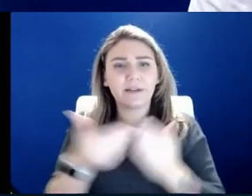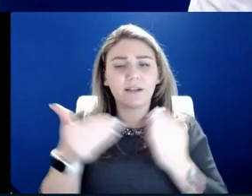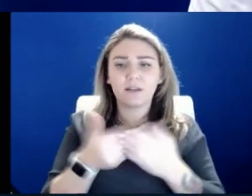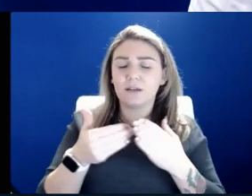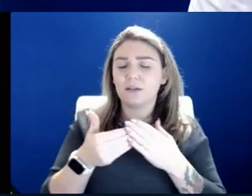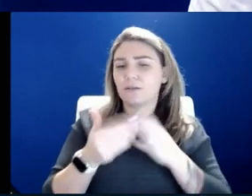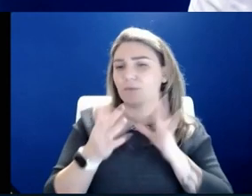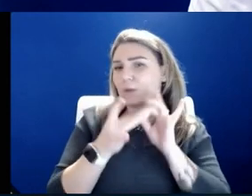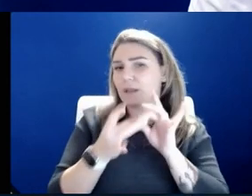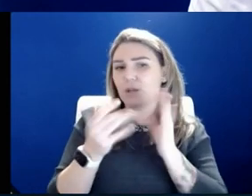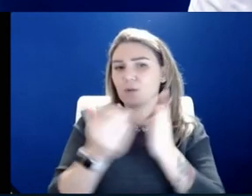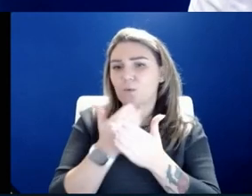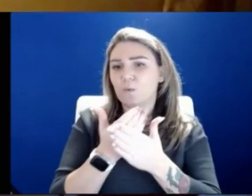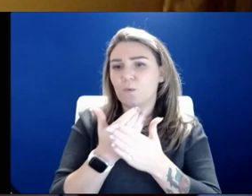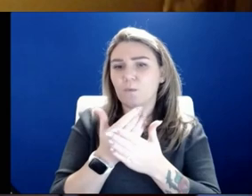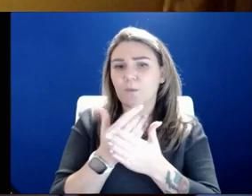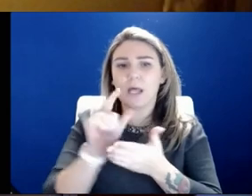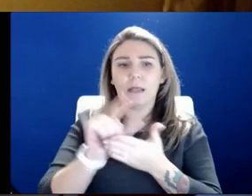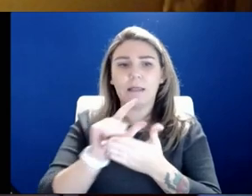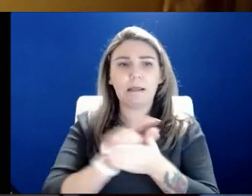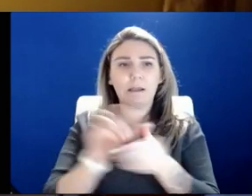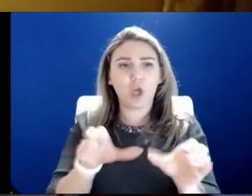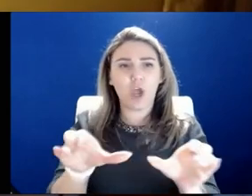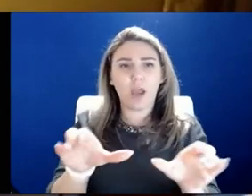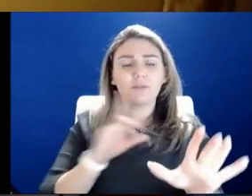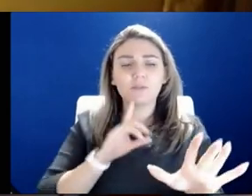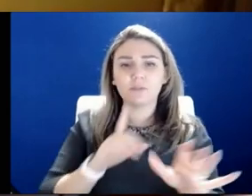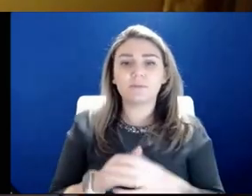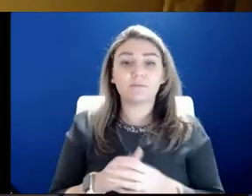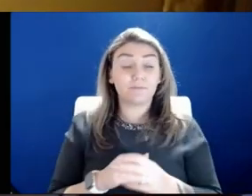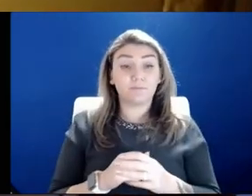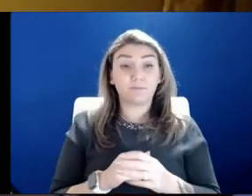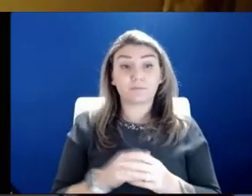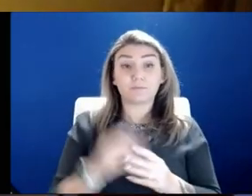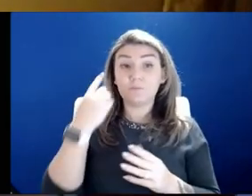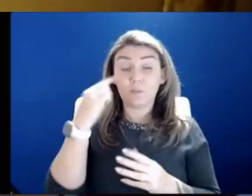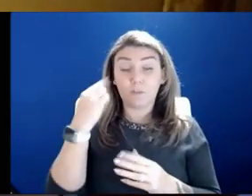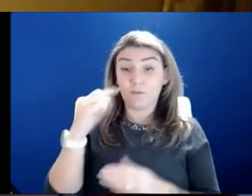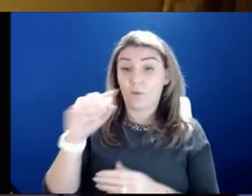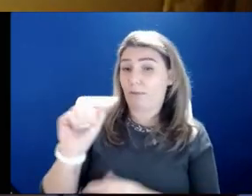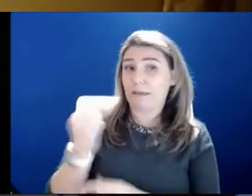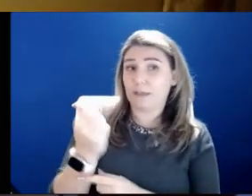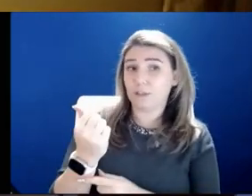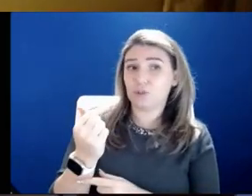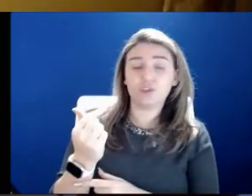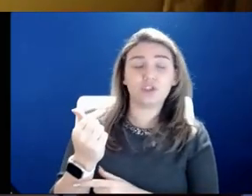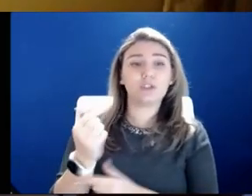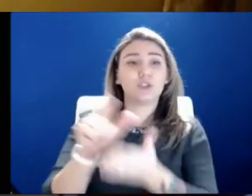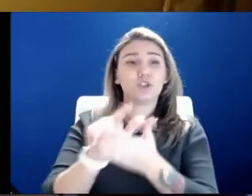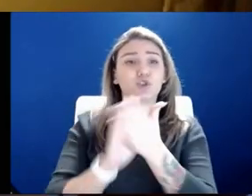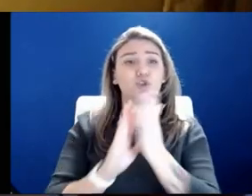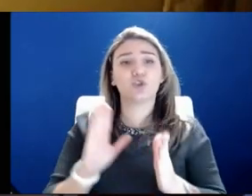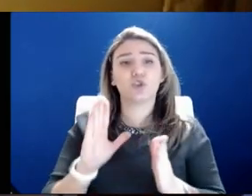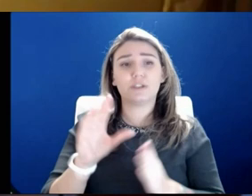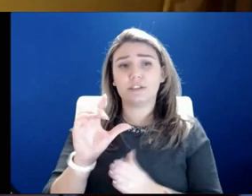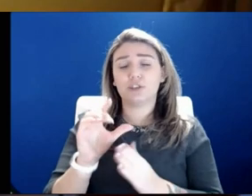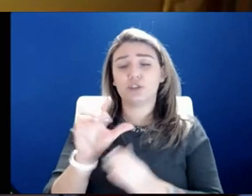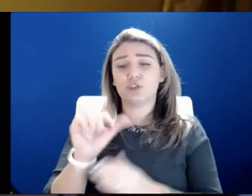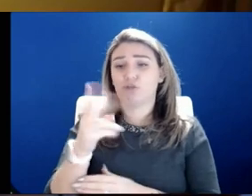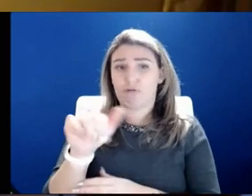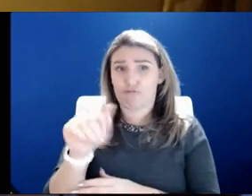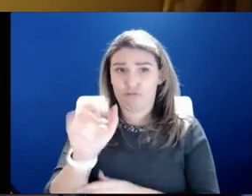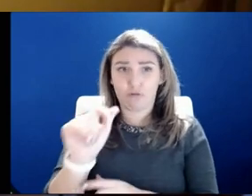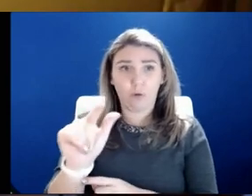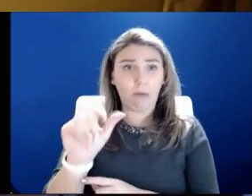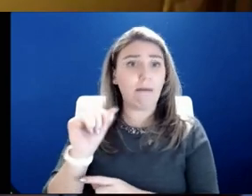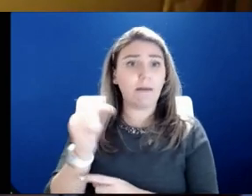legal action?-hmm. But, you know, on, on the attorney general's, uh, threats, here's what I'll say. And, um,